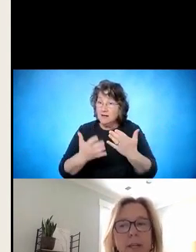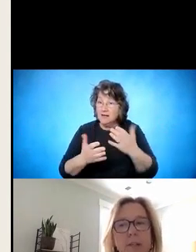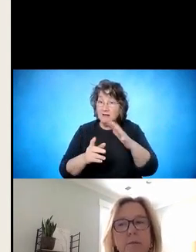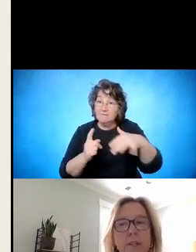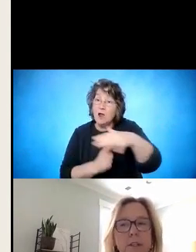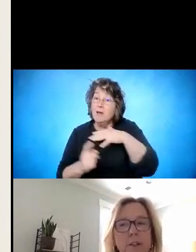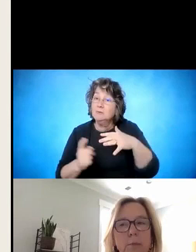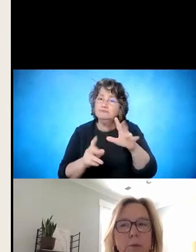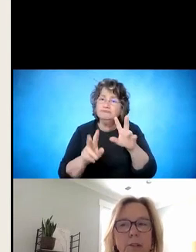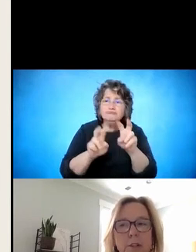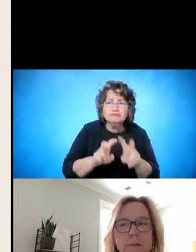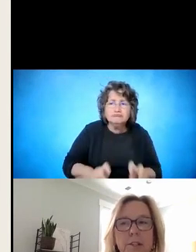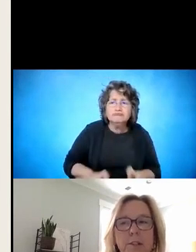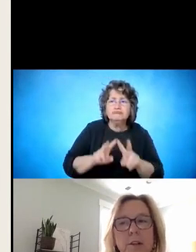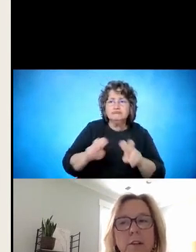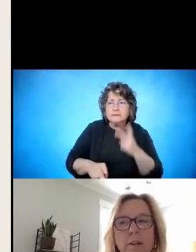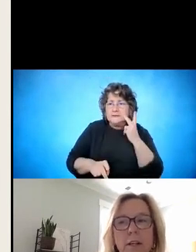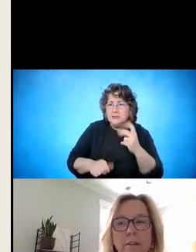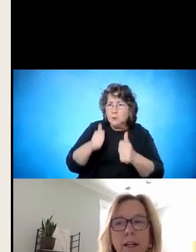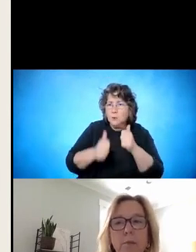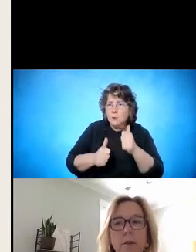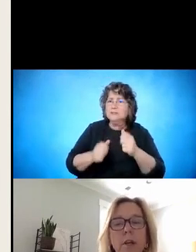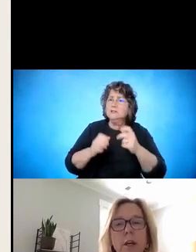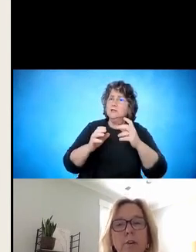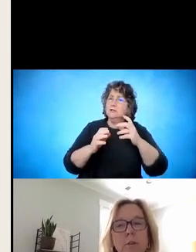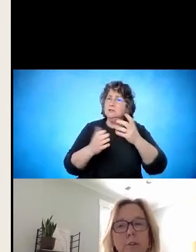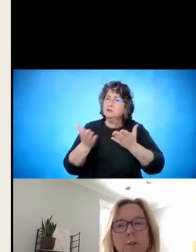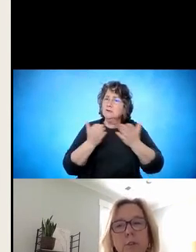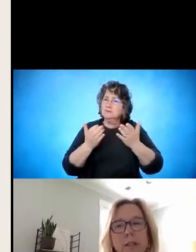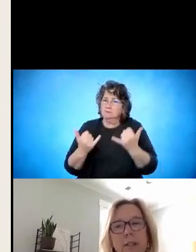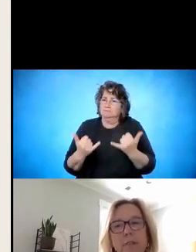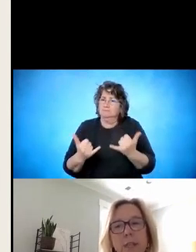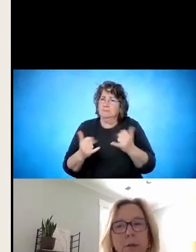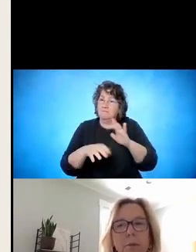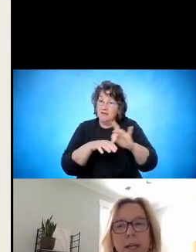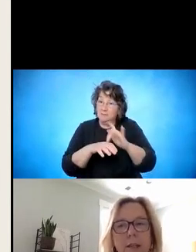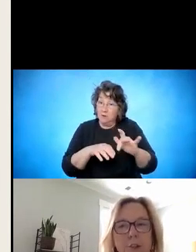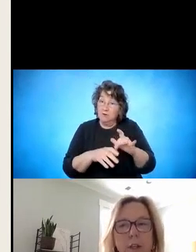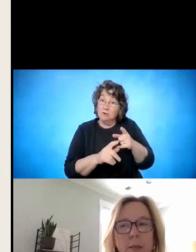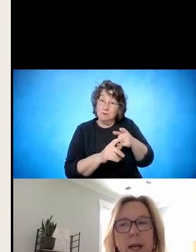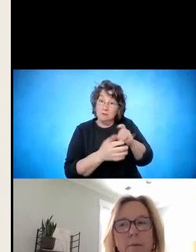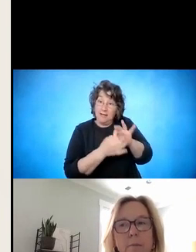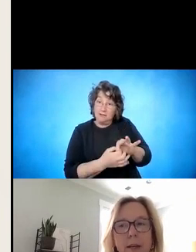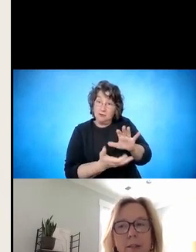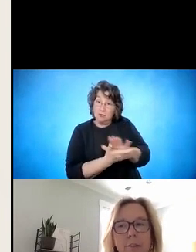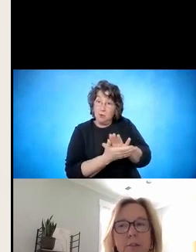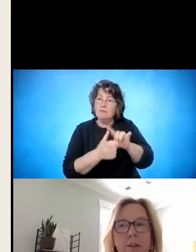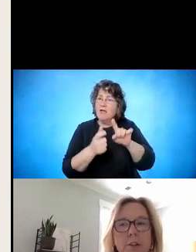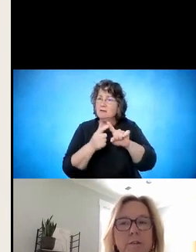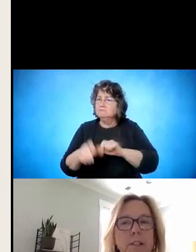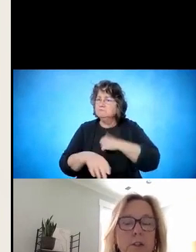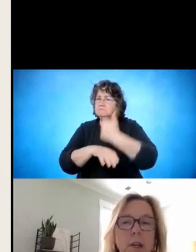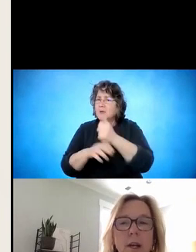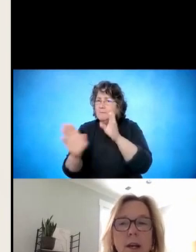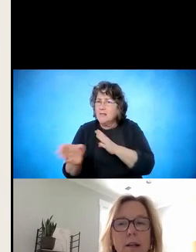mapping to really determine what services are currently available through the school and then develop a plan and jointly map out those VR